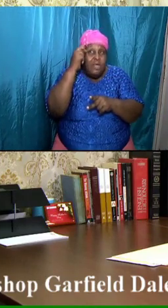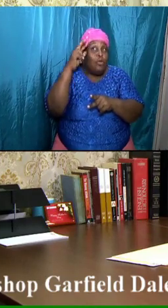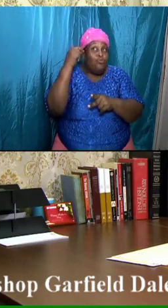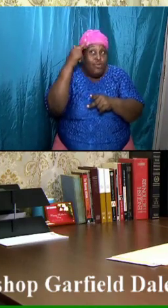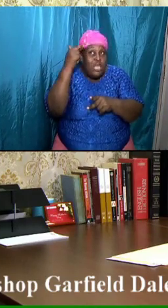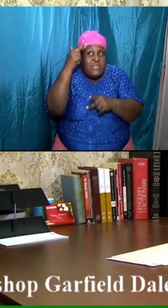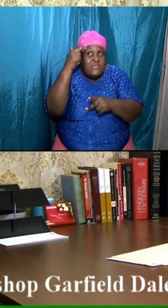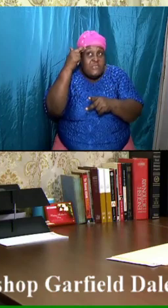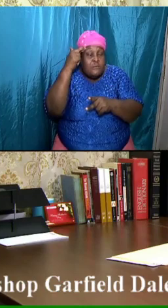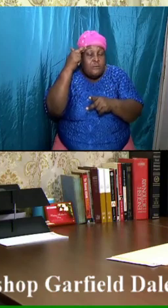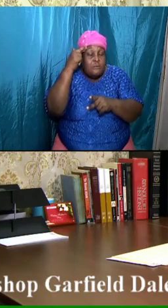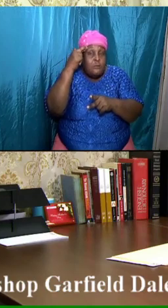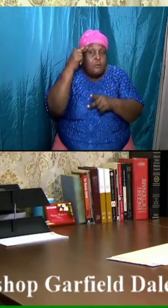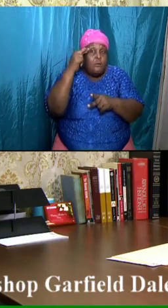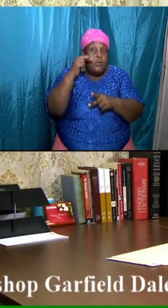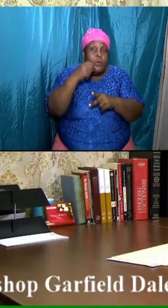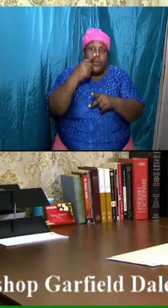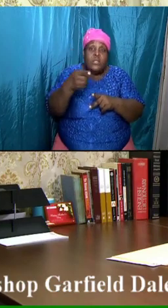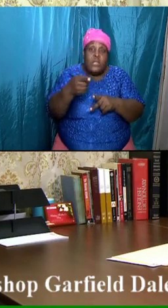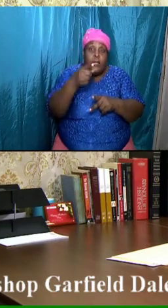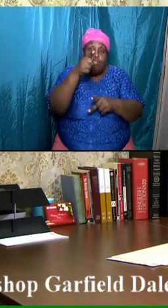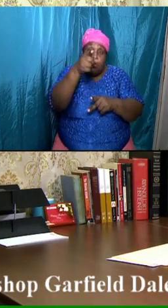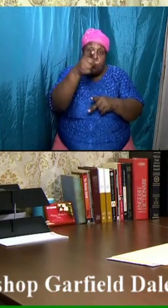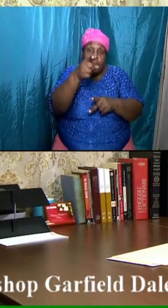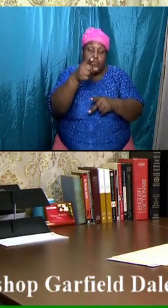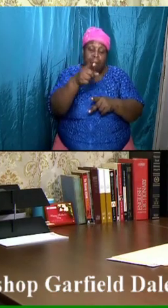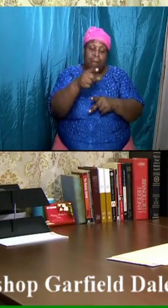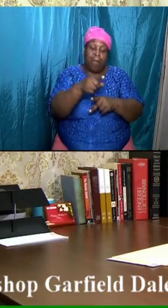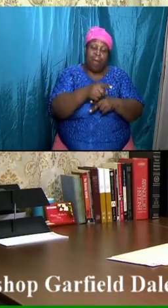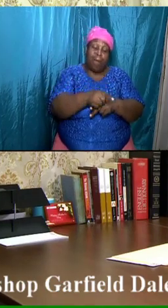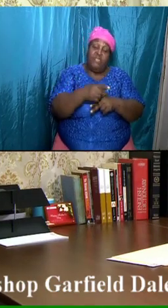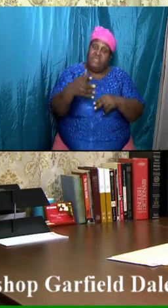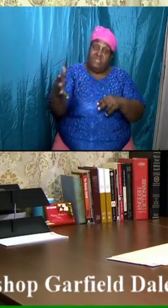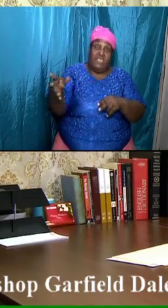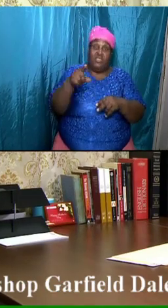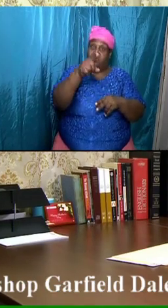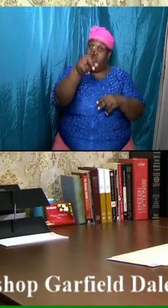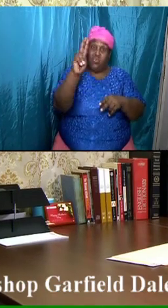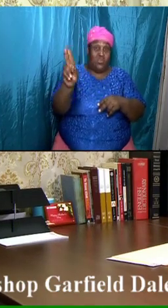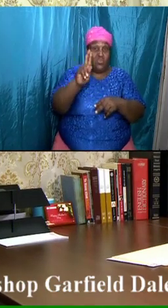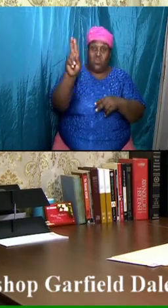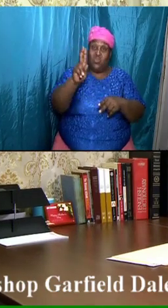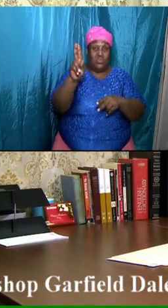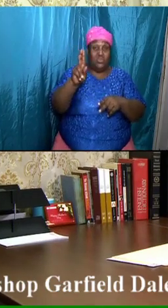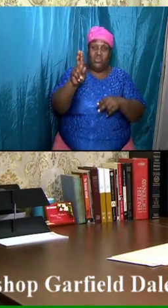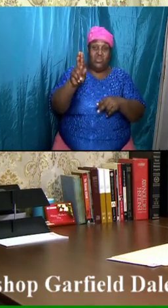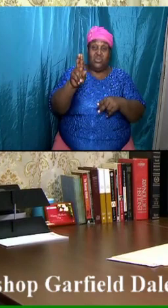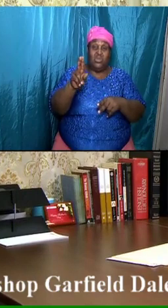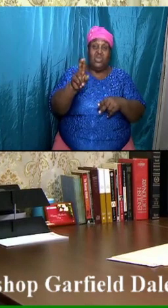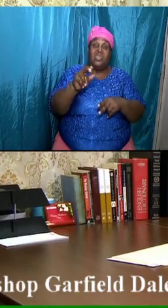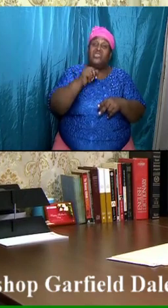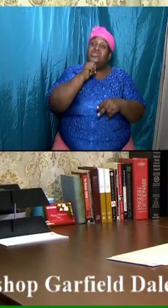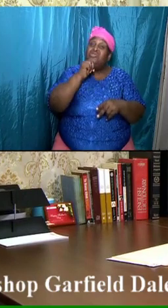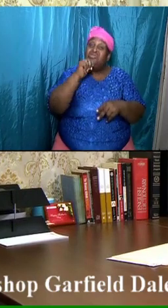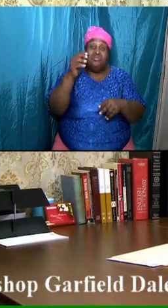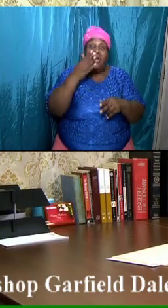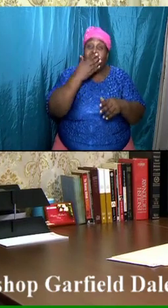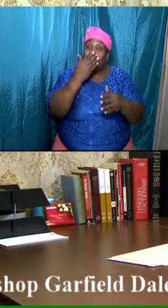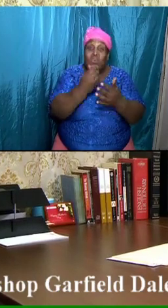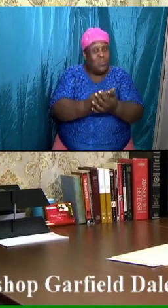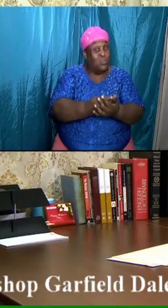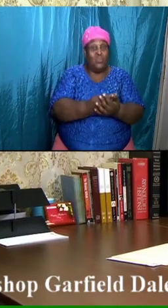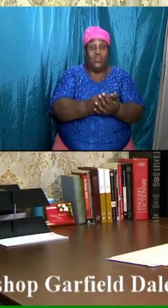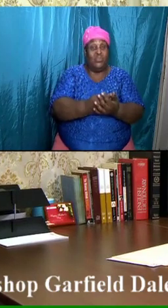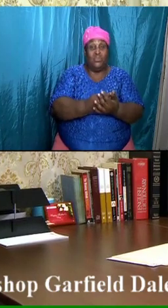whether the material that we are using in our service for God are material of wool,